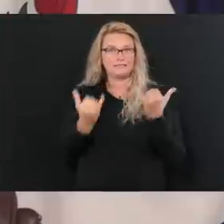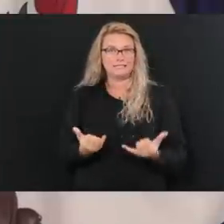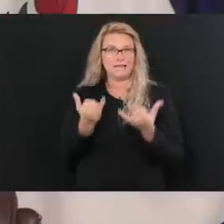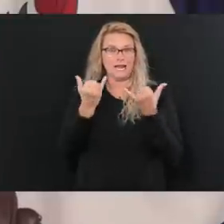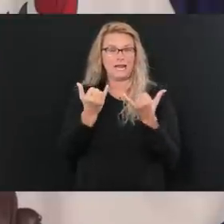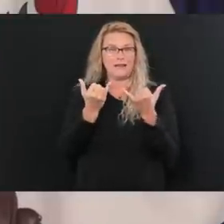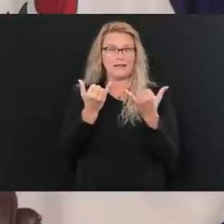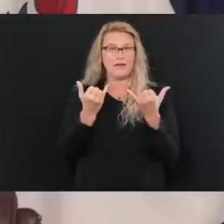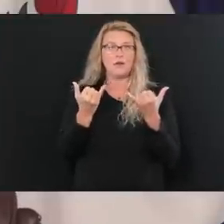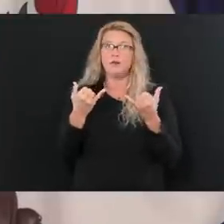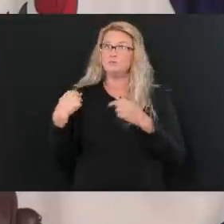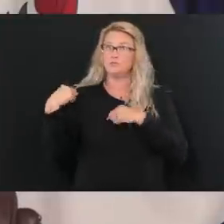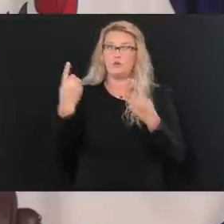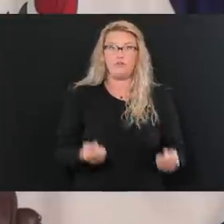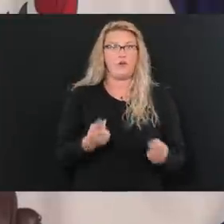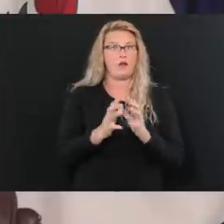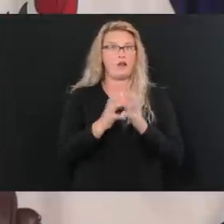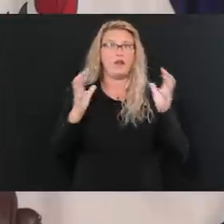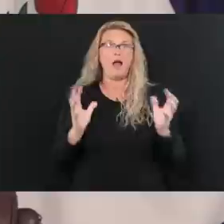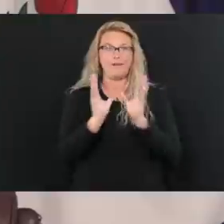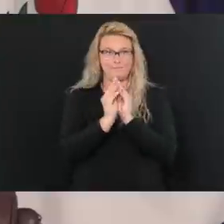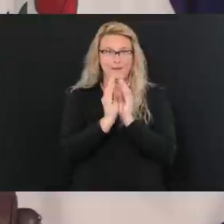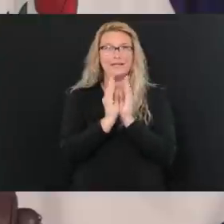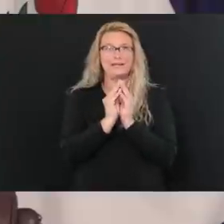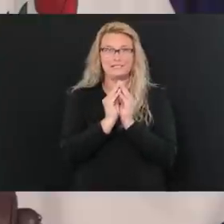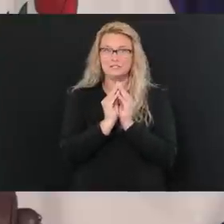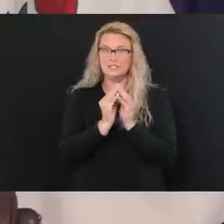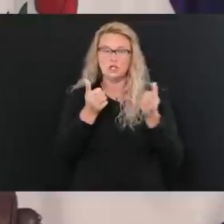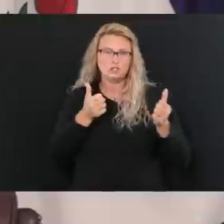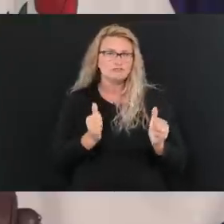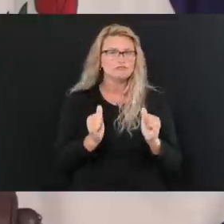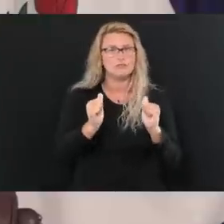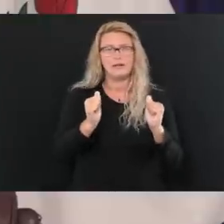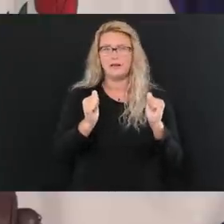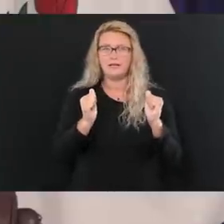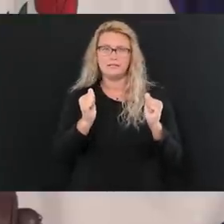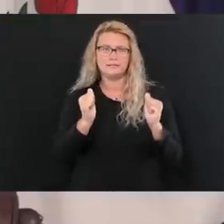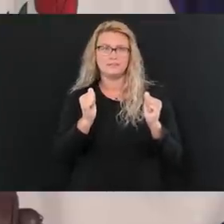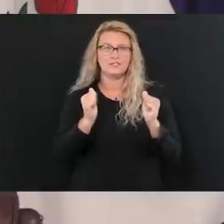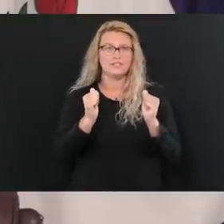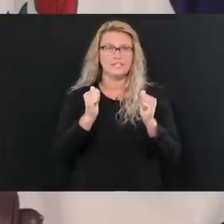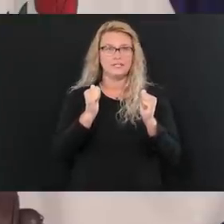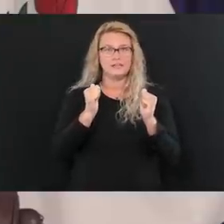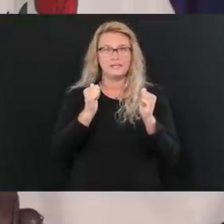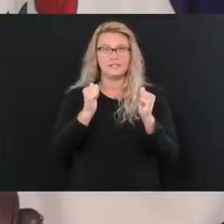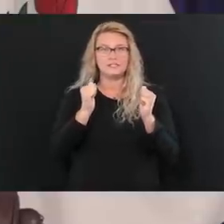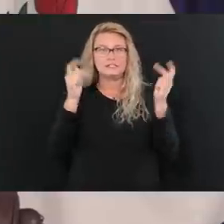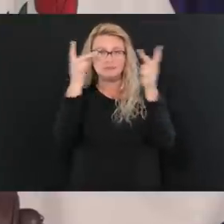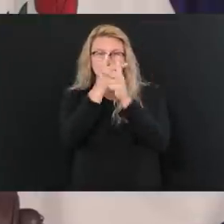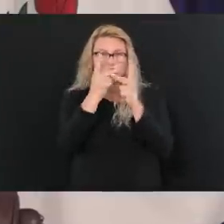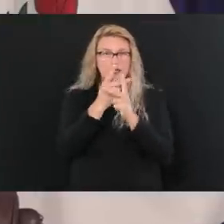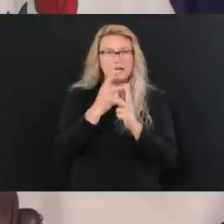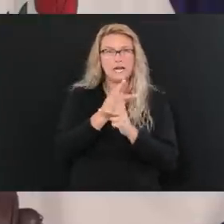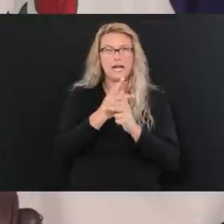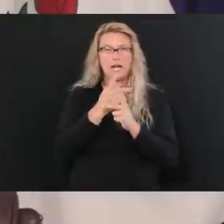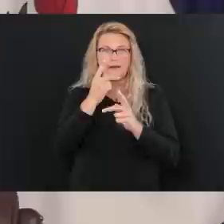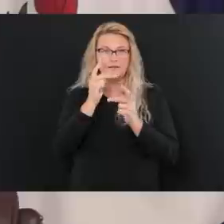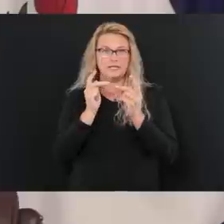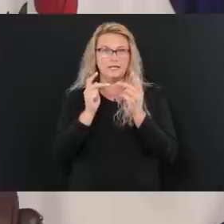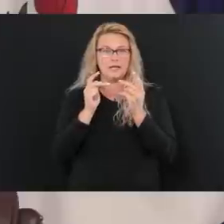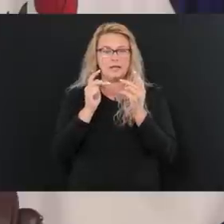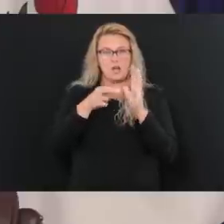But we've had a lot of meetings, you know, and just trying to go over and more, better, perfect,